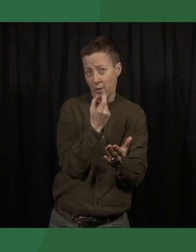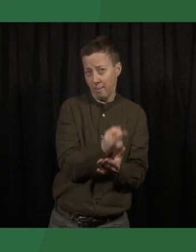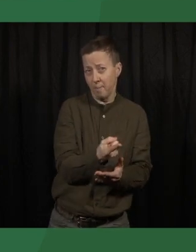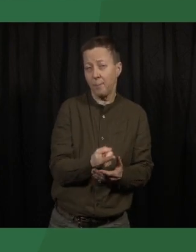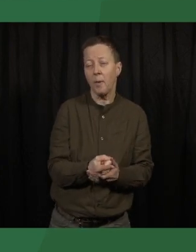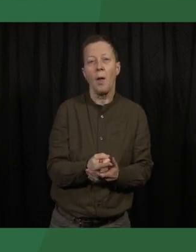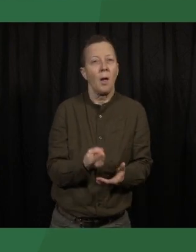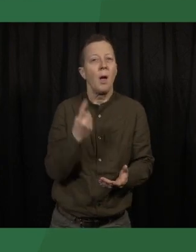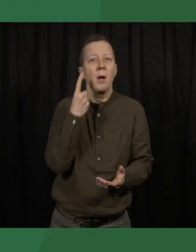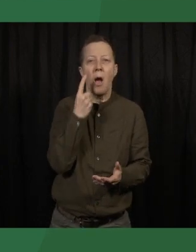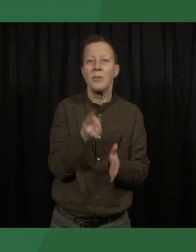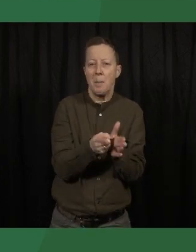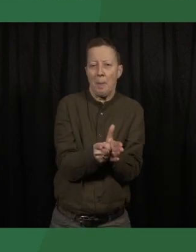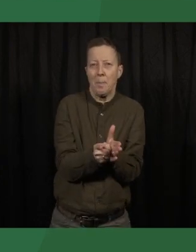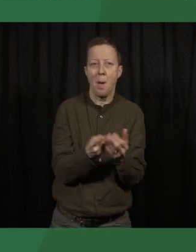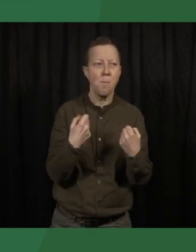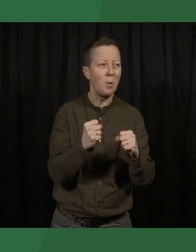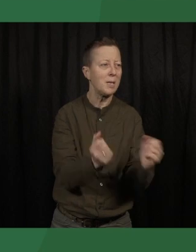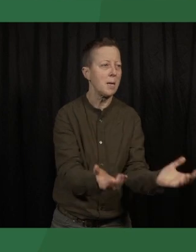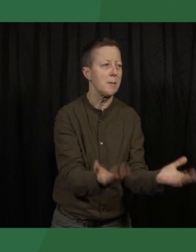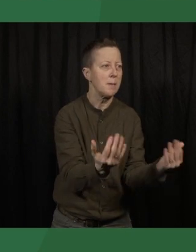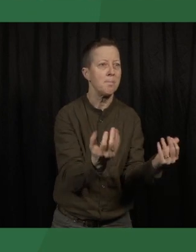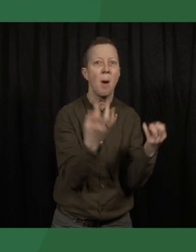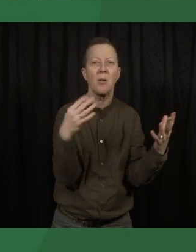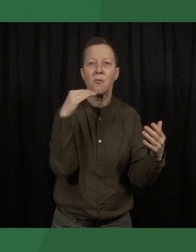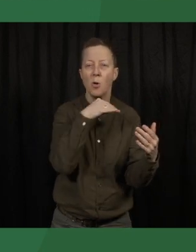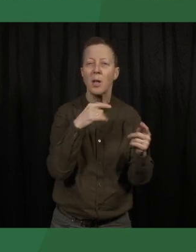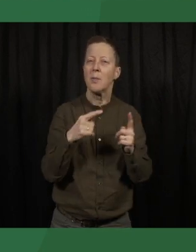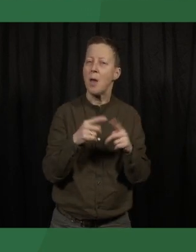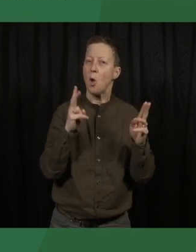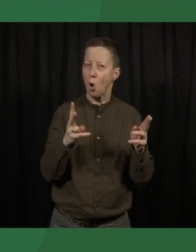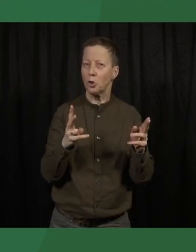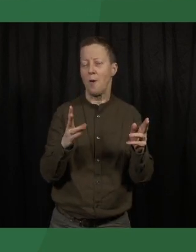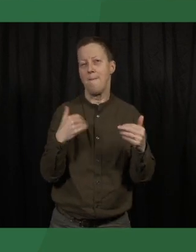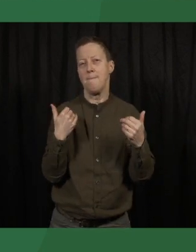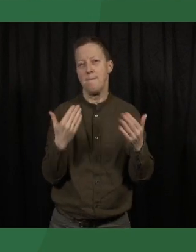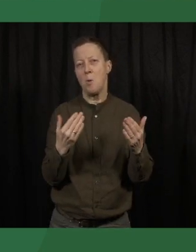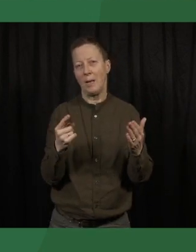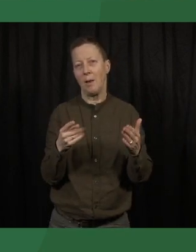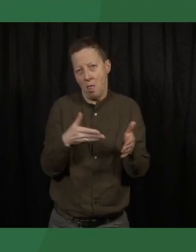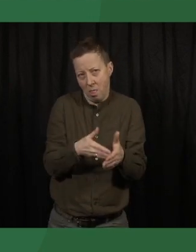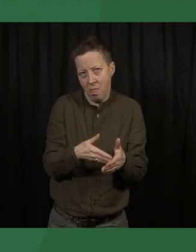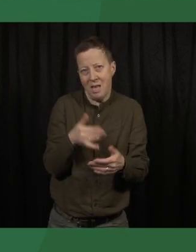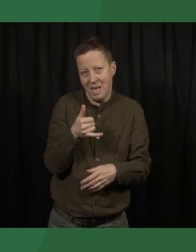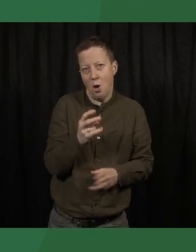It can quickly mobilize many people, but it also comes with some disadvantages.